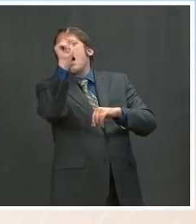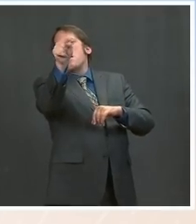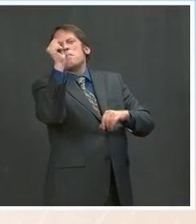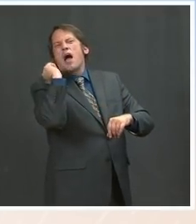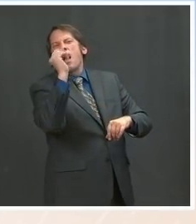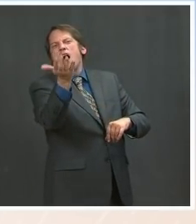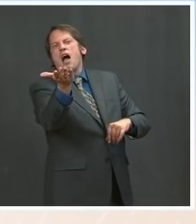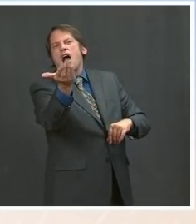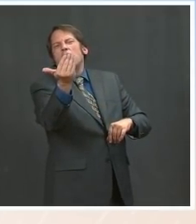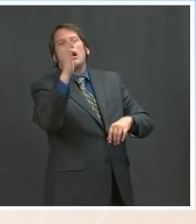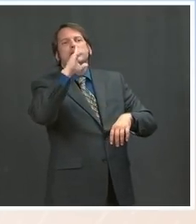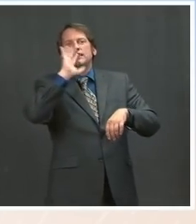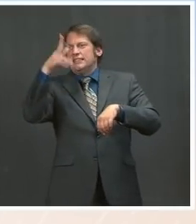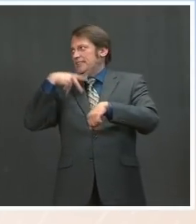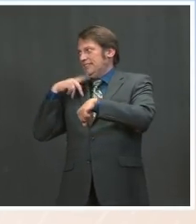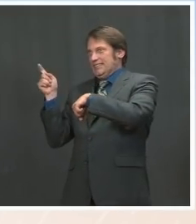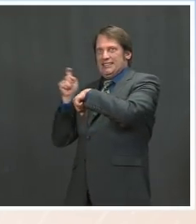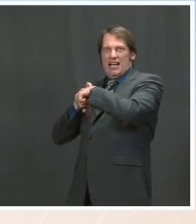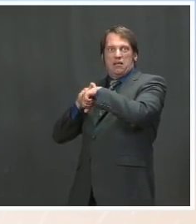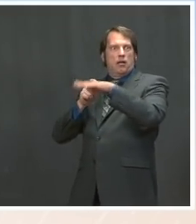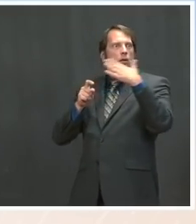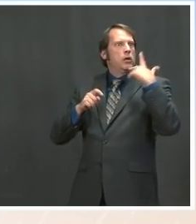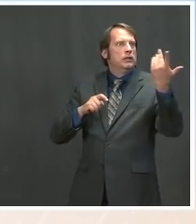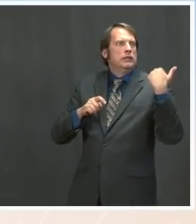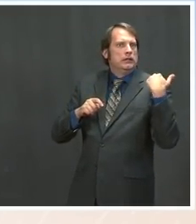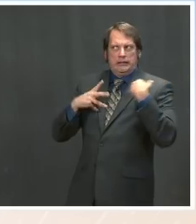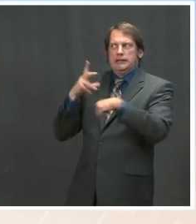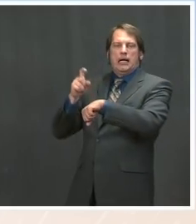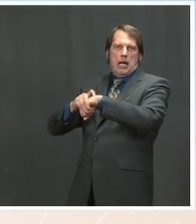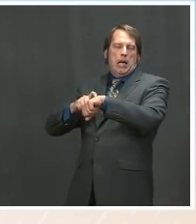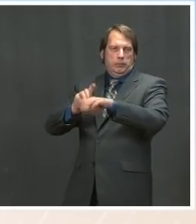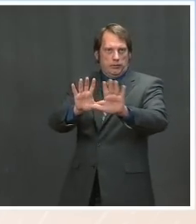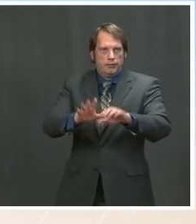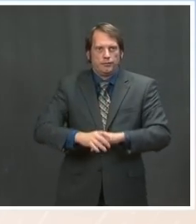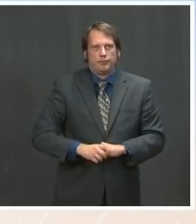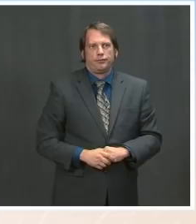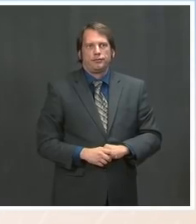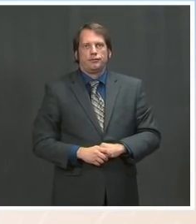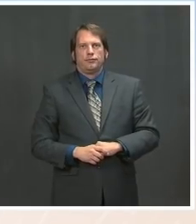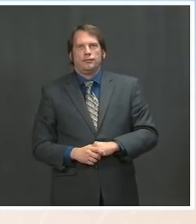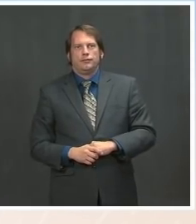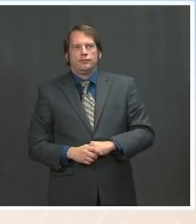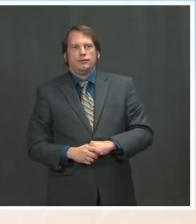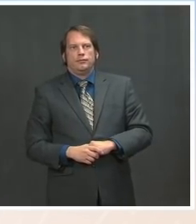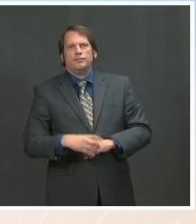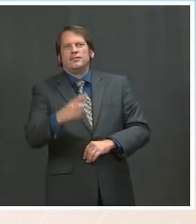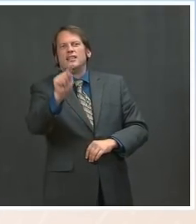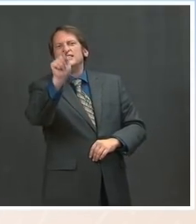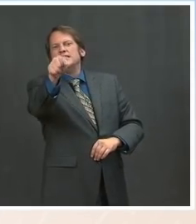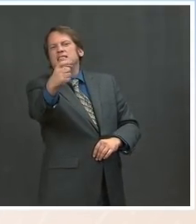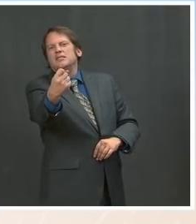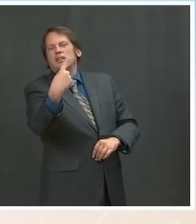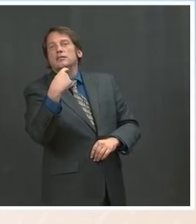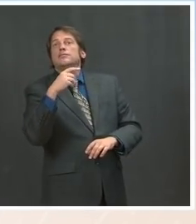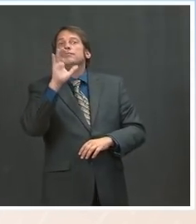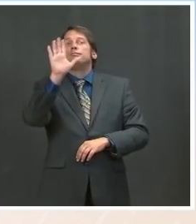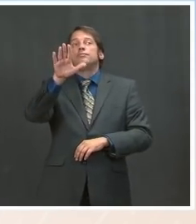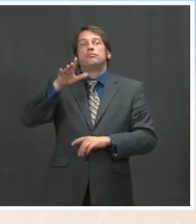to the time. Thank you for the reminder. Go ahead. Just a couple quick ones. On Johnson & Johnson, between the pause and the issues at the Baltimore plant,